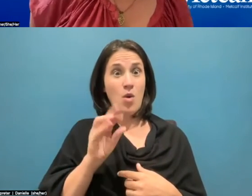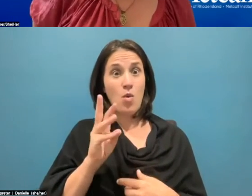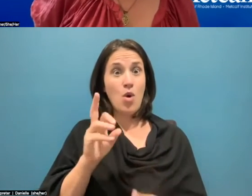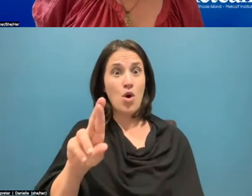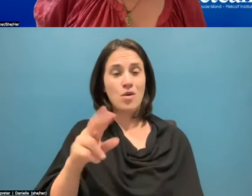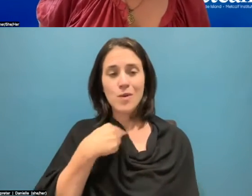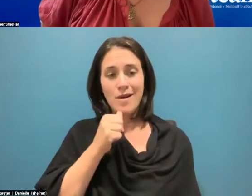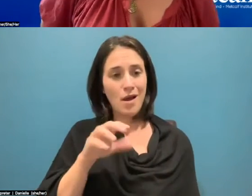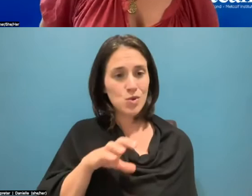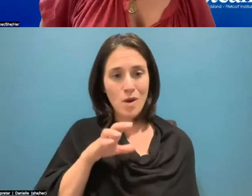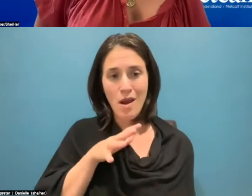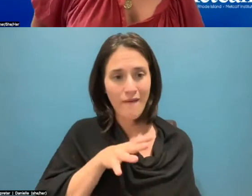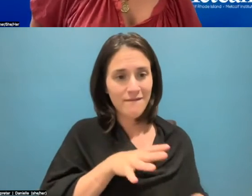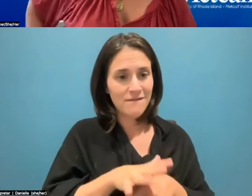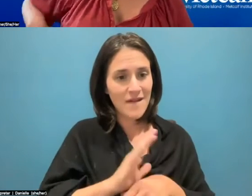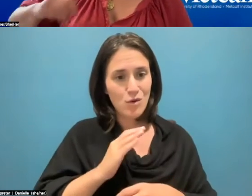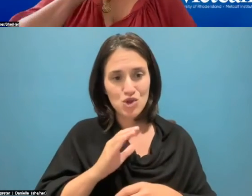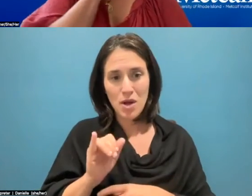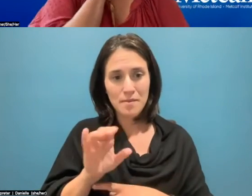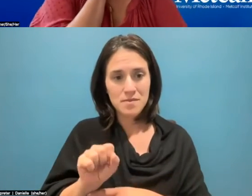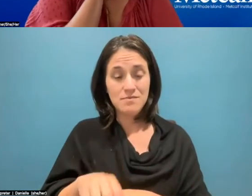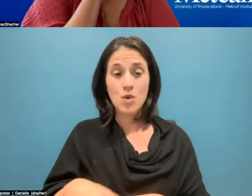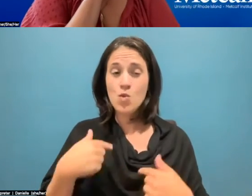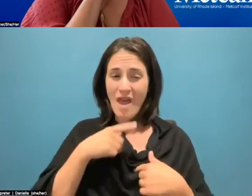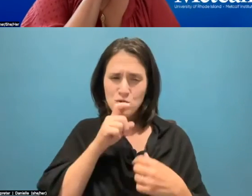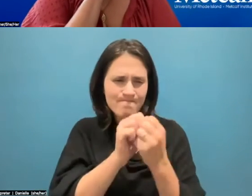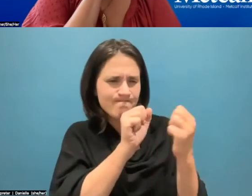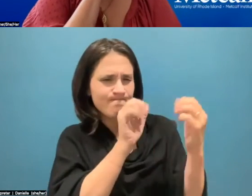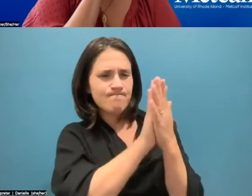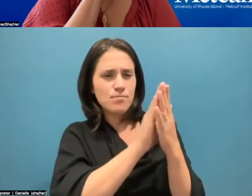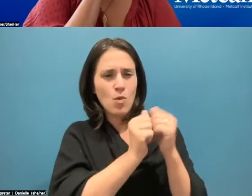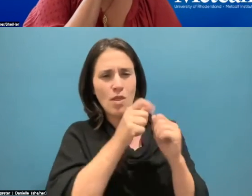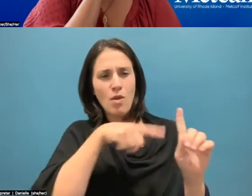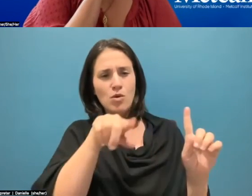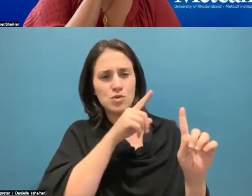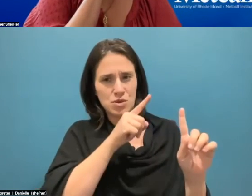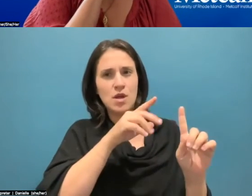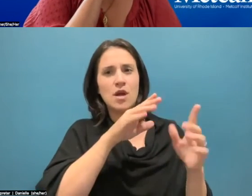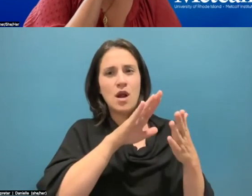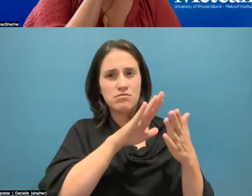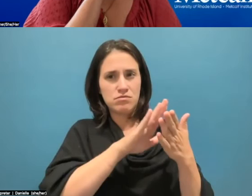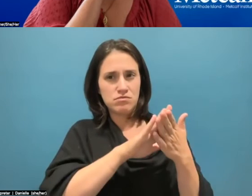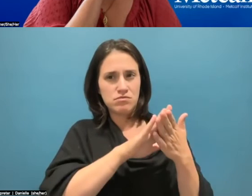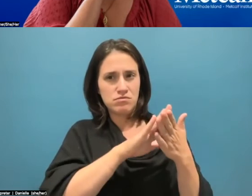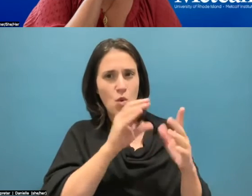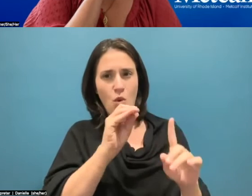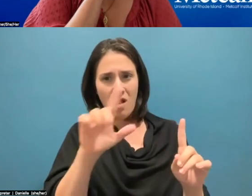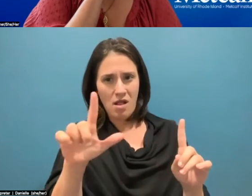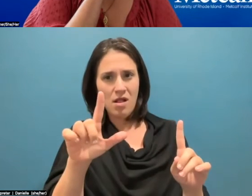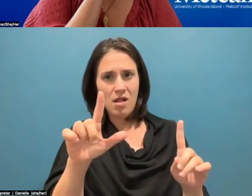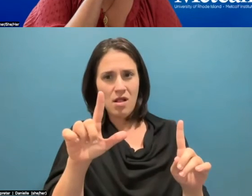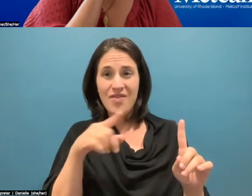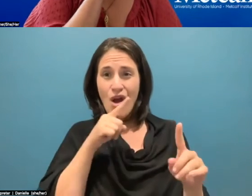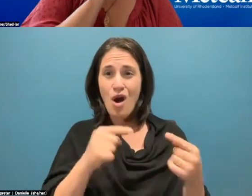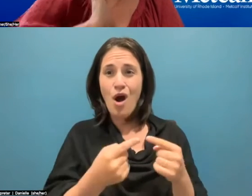to, you know, take these oil companies and fossil fuel companies head on with their lies because they continue to harm people in places like Princeville.